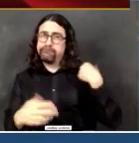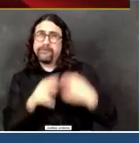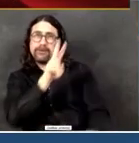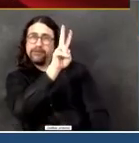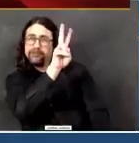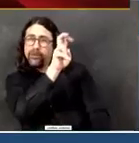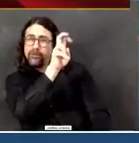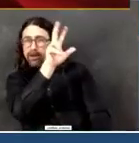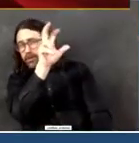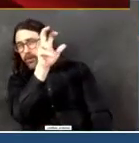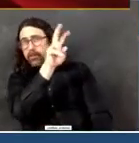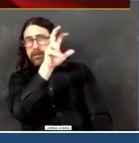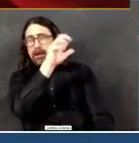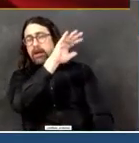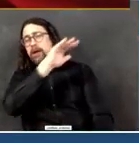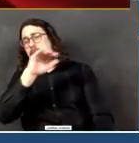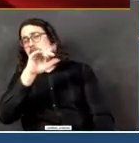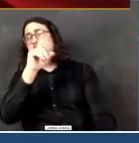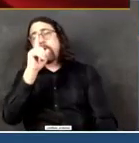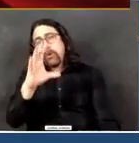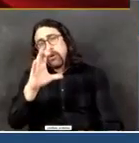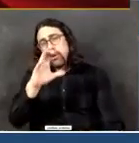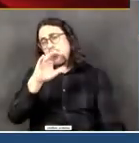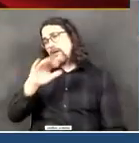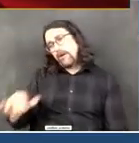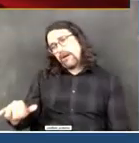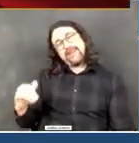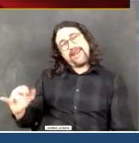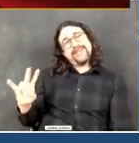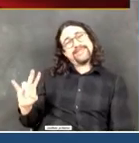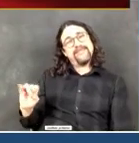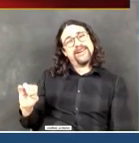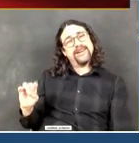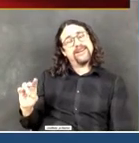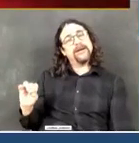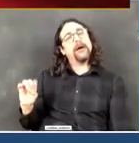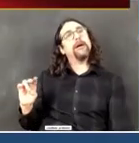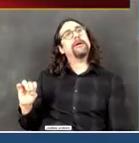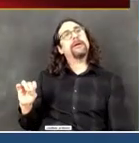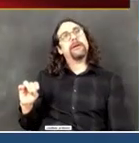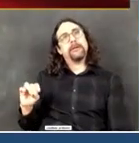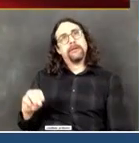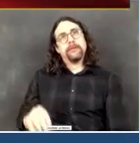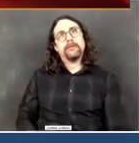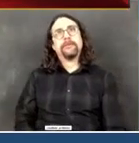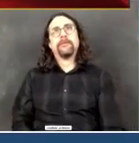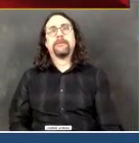still 70 more people each day. But it's a lot fewer than what we feared.